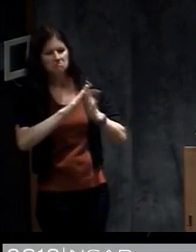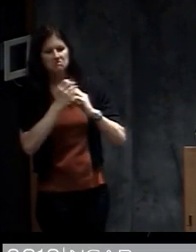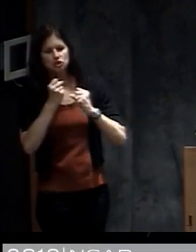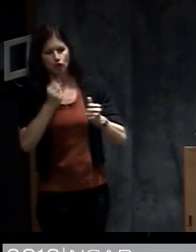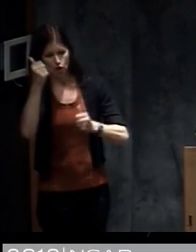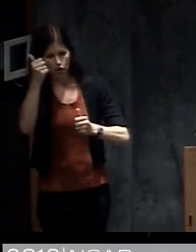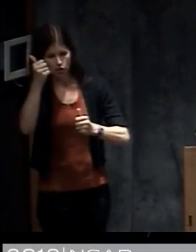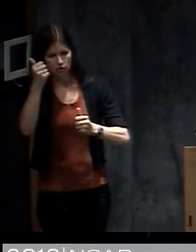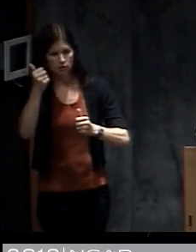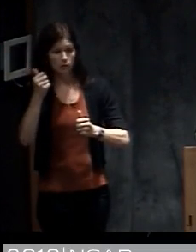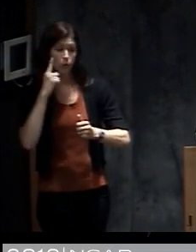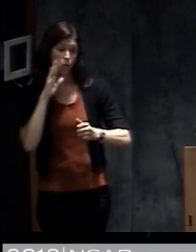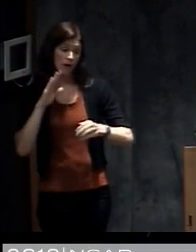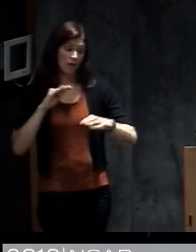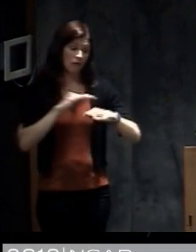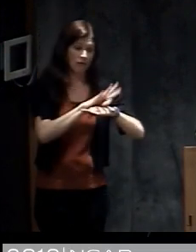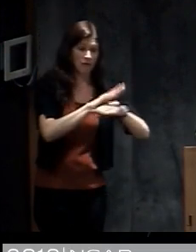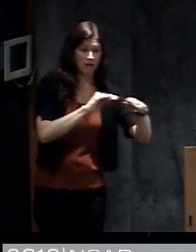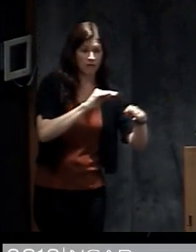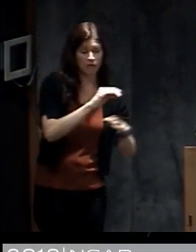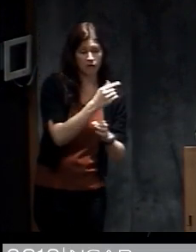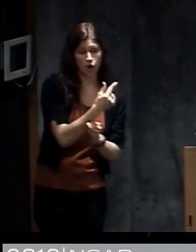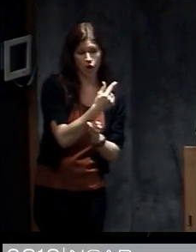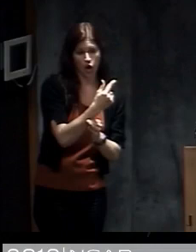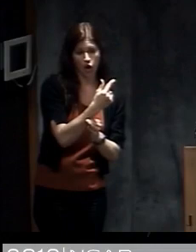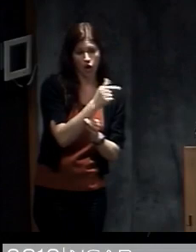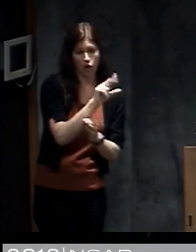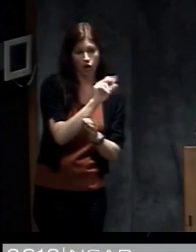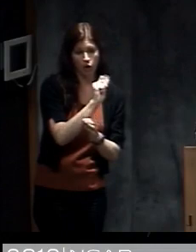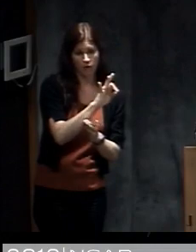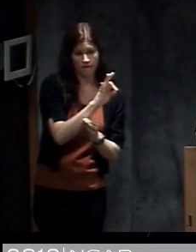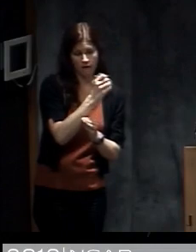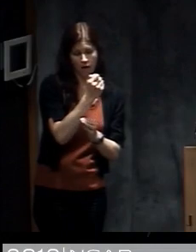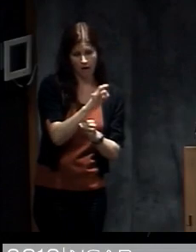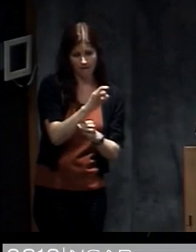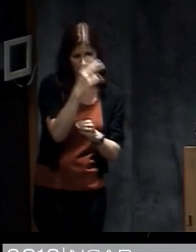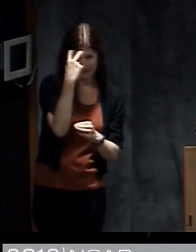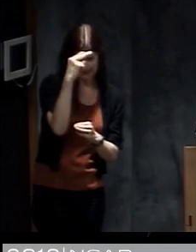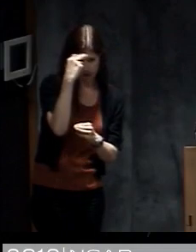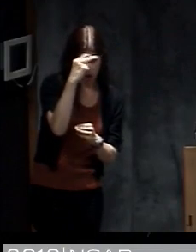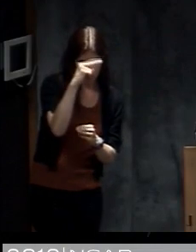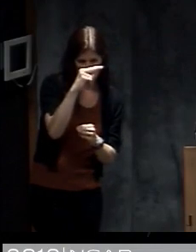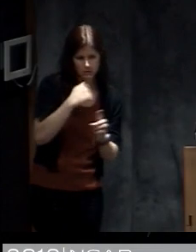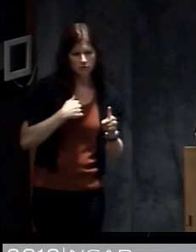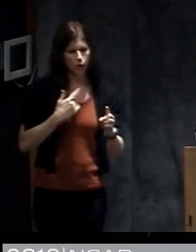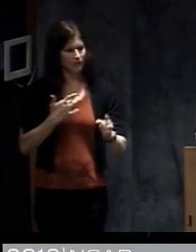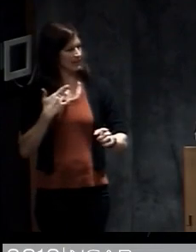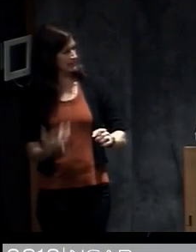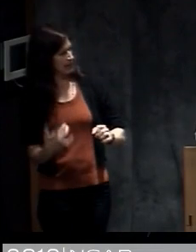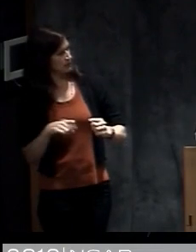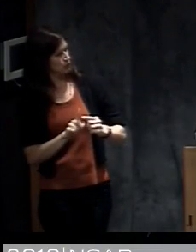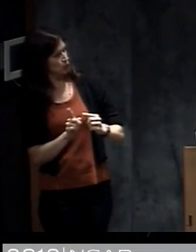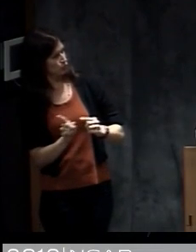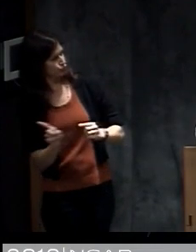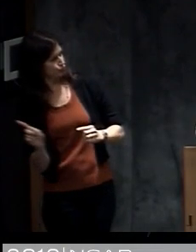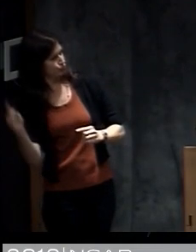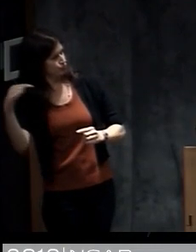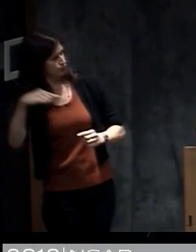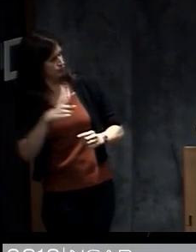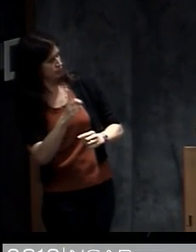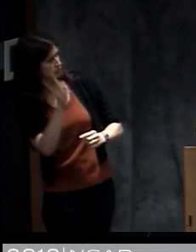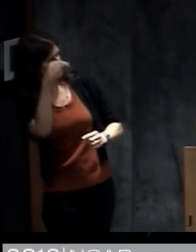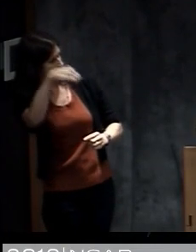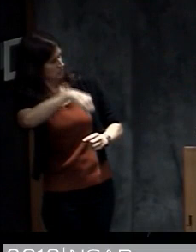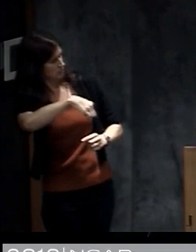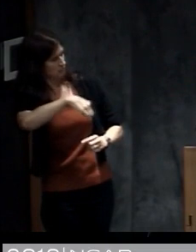travel into the Gulf of Mexico or they strengthen in the Gulf of Mexico. So this gives you the general idea of the tracks of hurricanes they tend to go like this in the Atlantic.